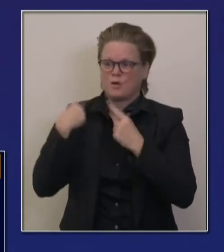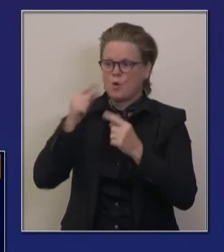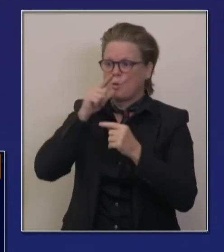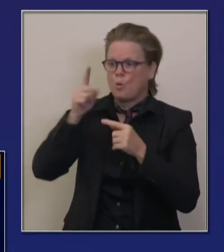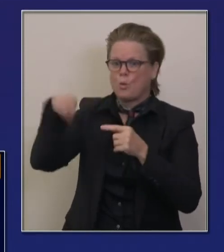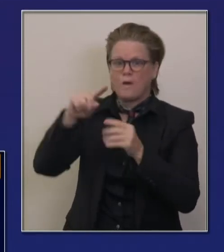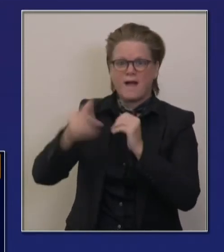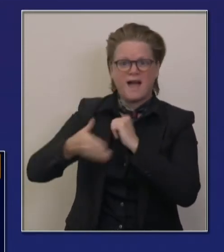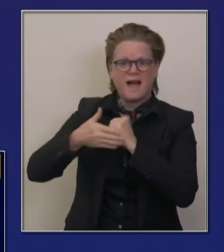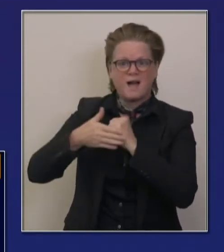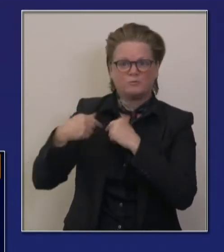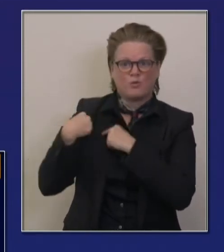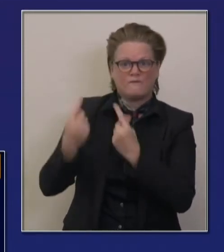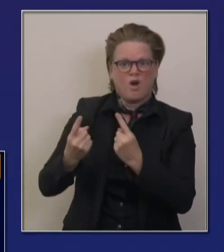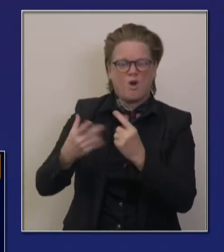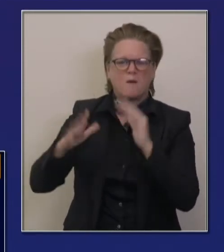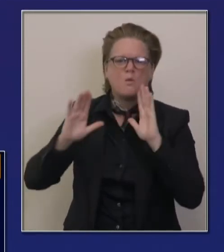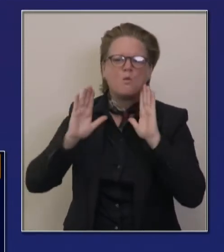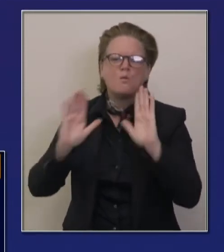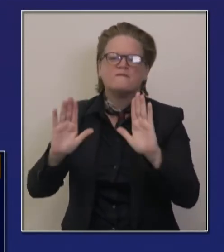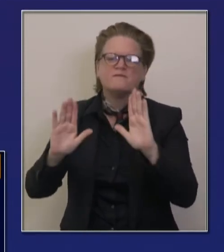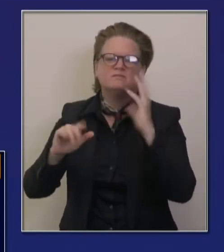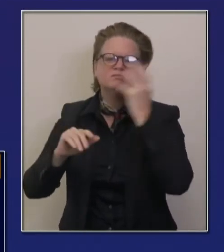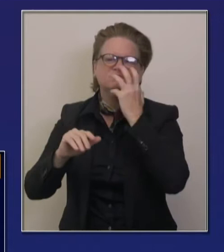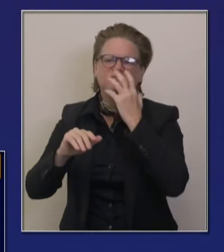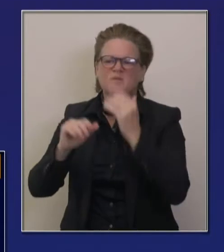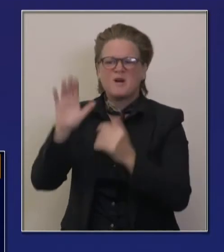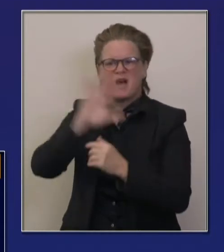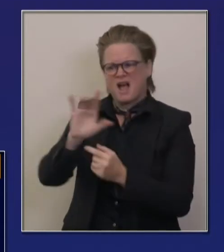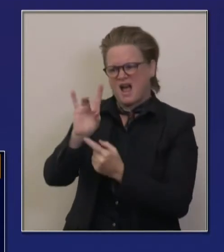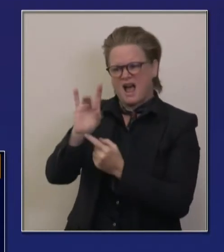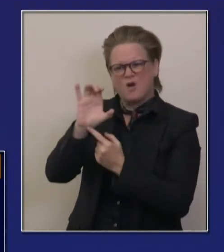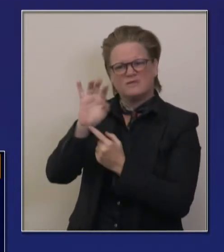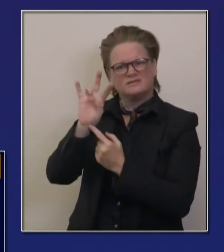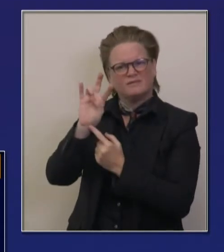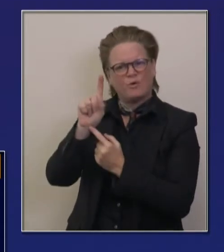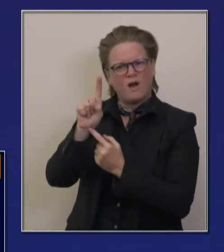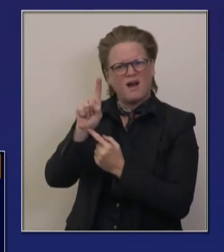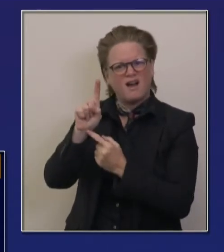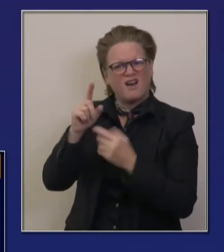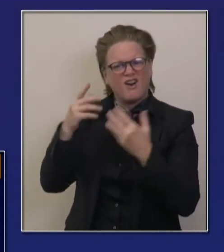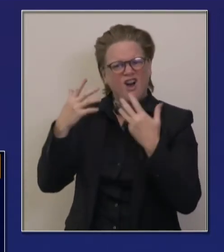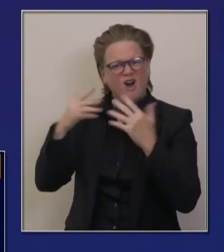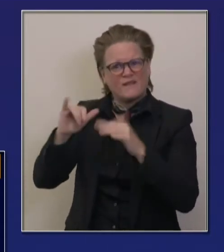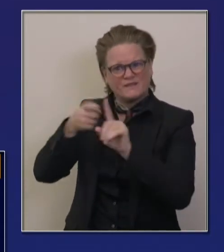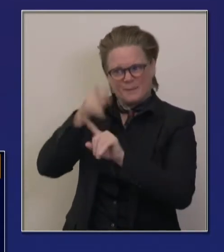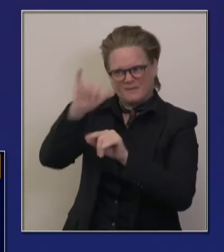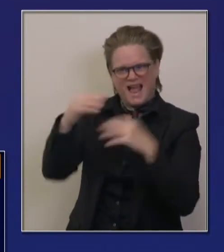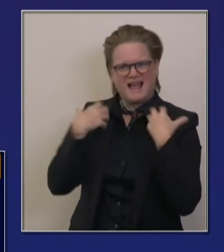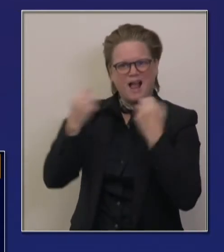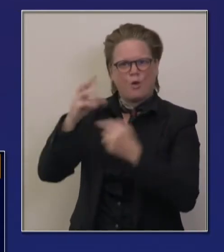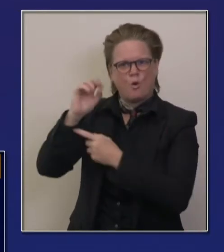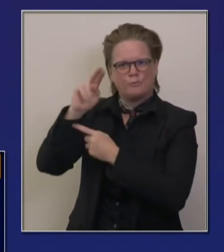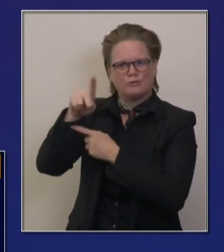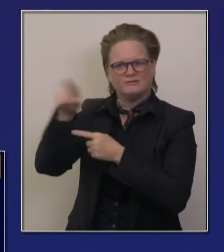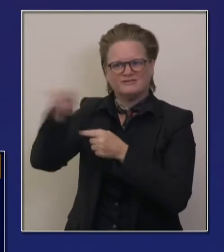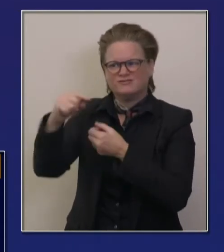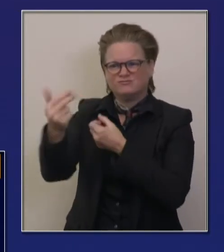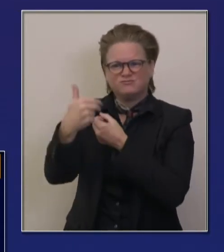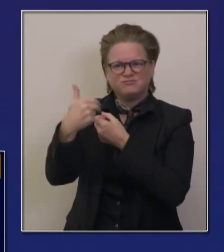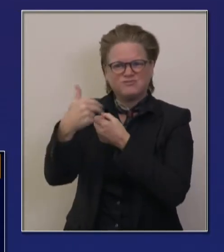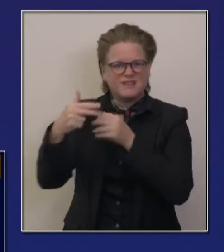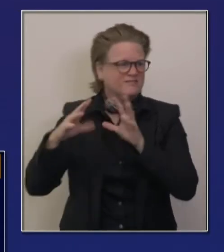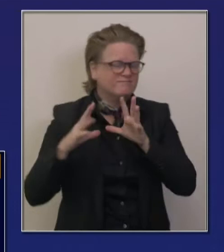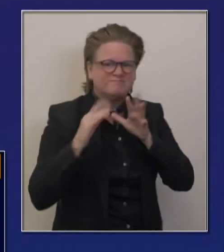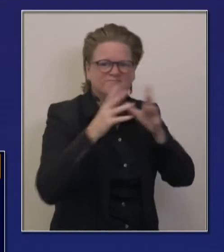Uh, I think we have 871 folks that have been actively deployed in some way, shape or form, at least available to be actively deployed. Many